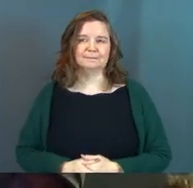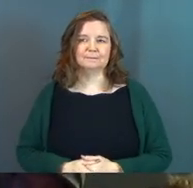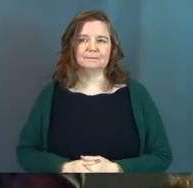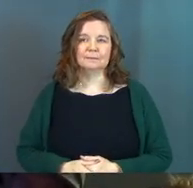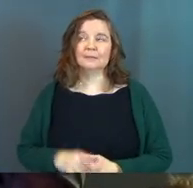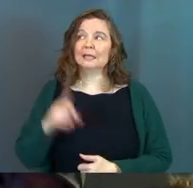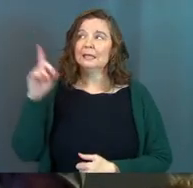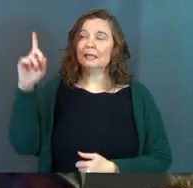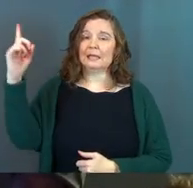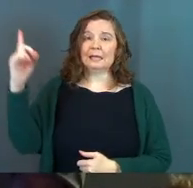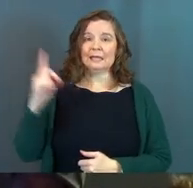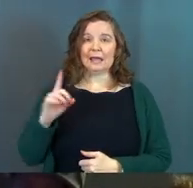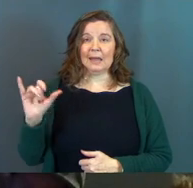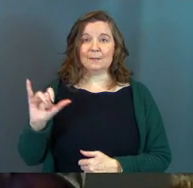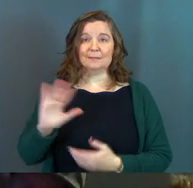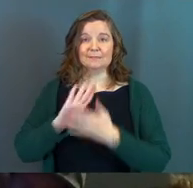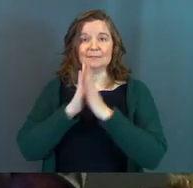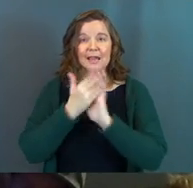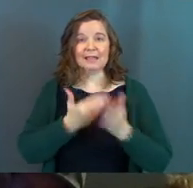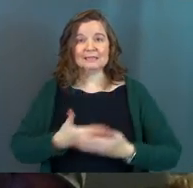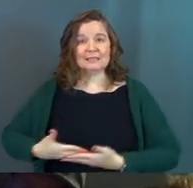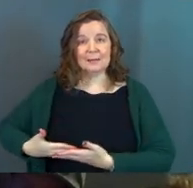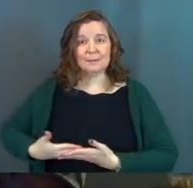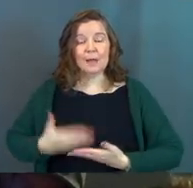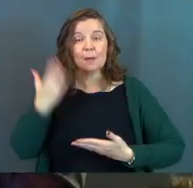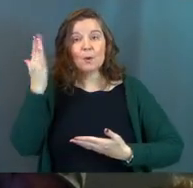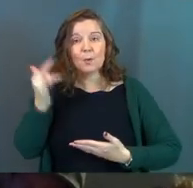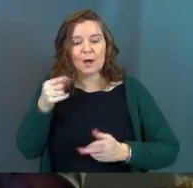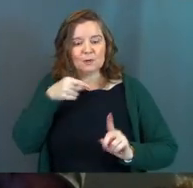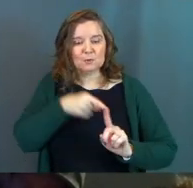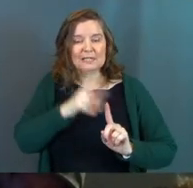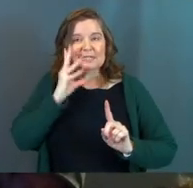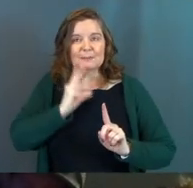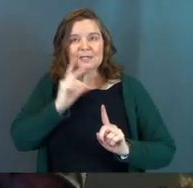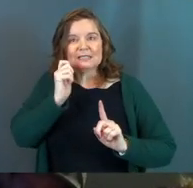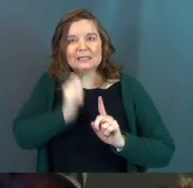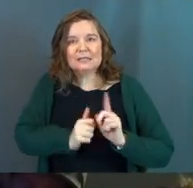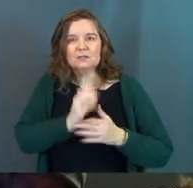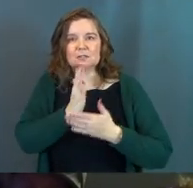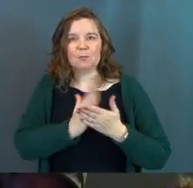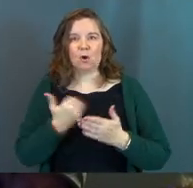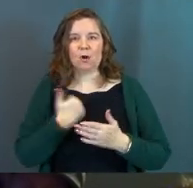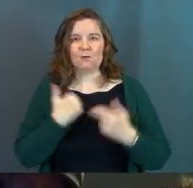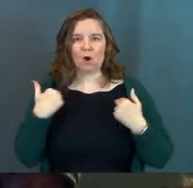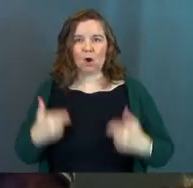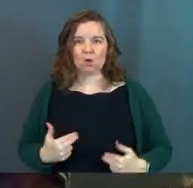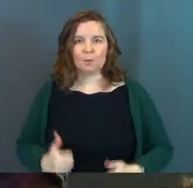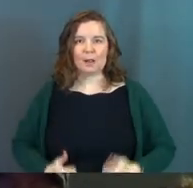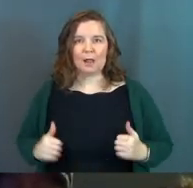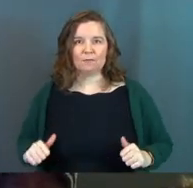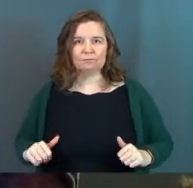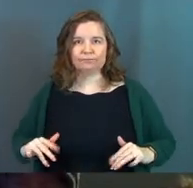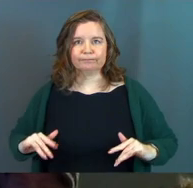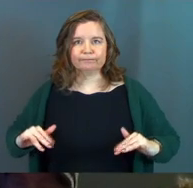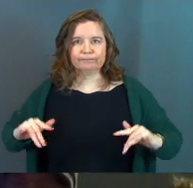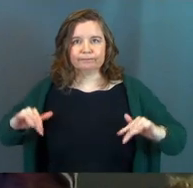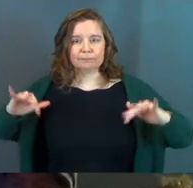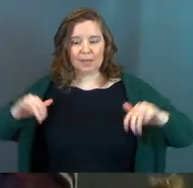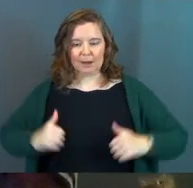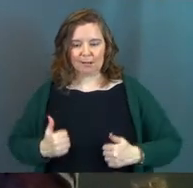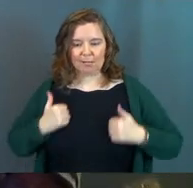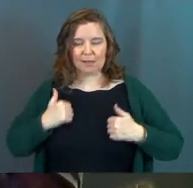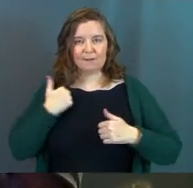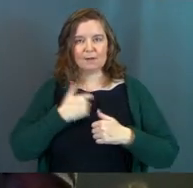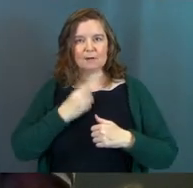He came as a baby and I think he came as a baby so he could experience every single part of our human life and he could live